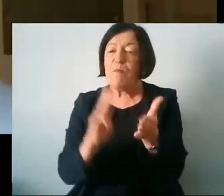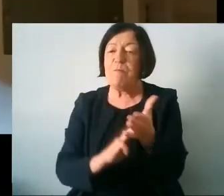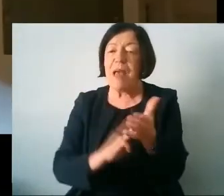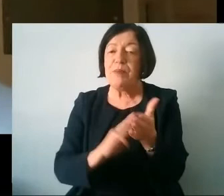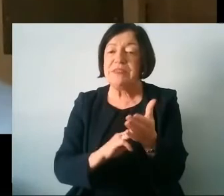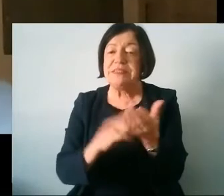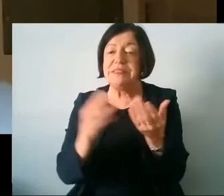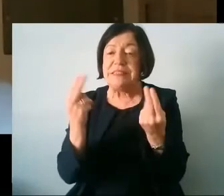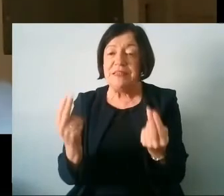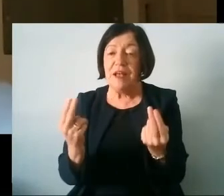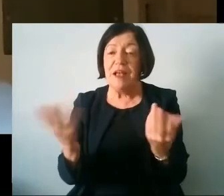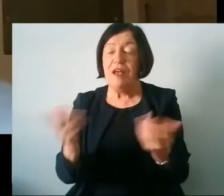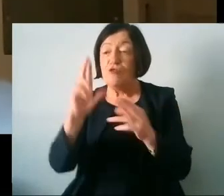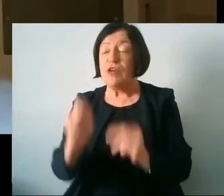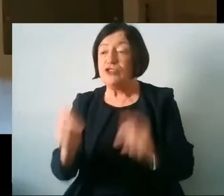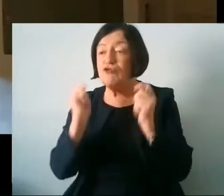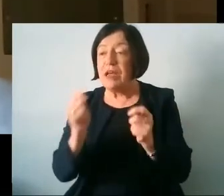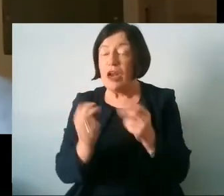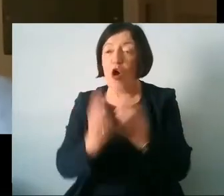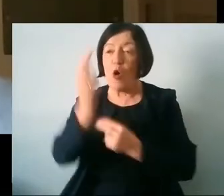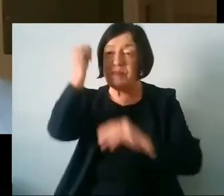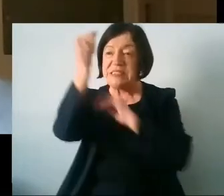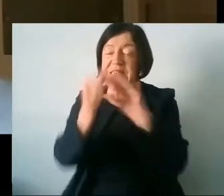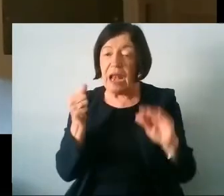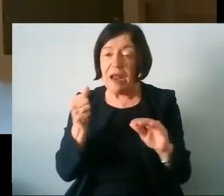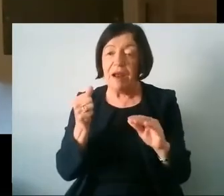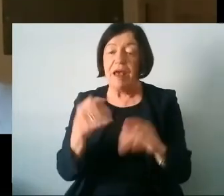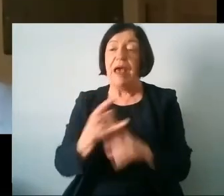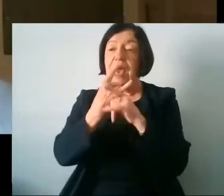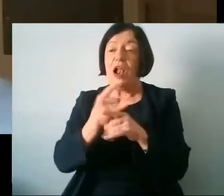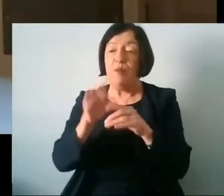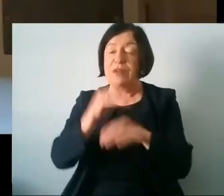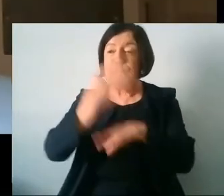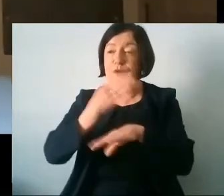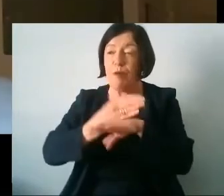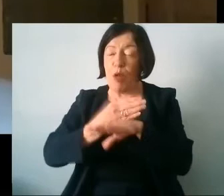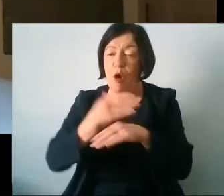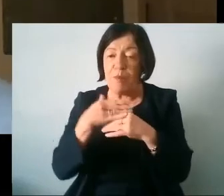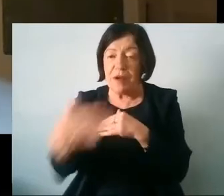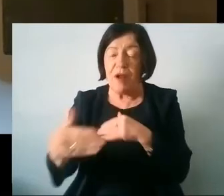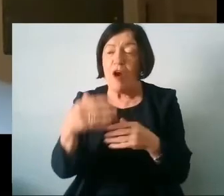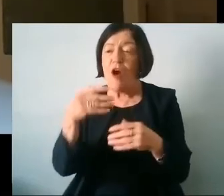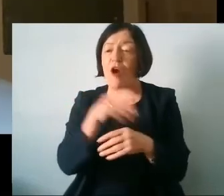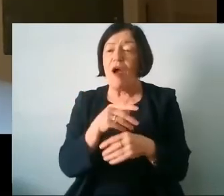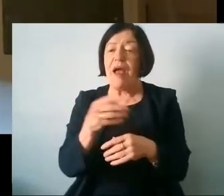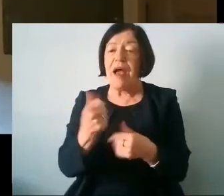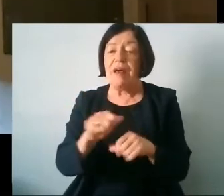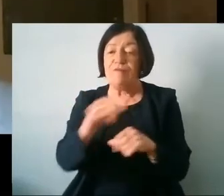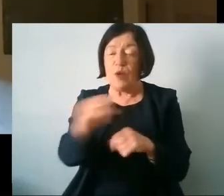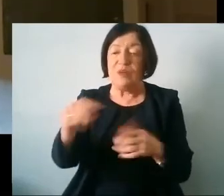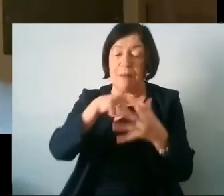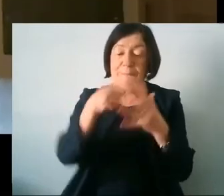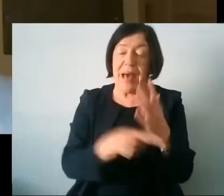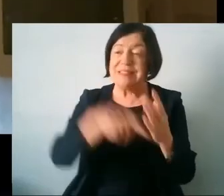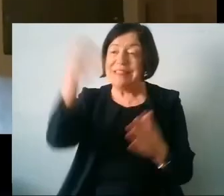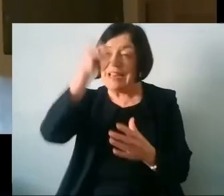whether it's retraining upskilling uh help with career employment or or getting those maths and english skills that